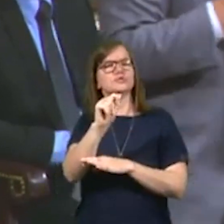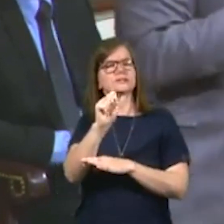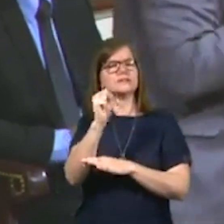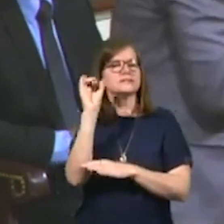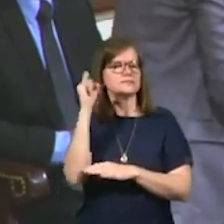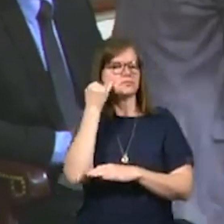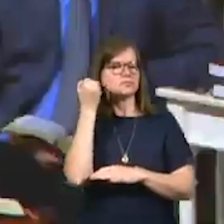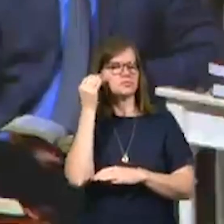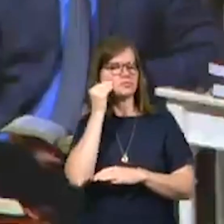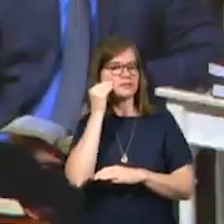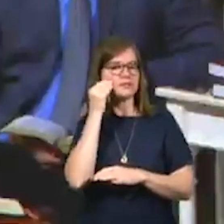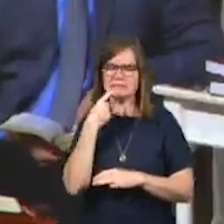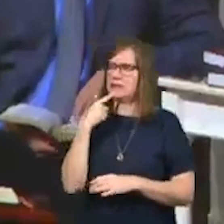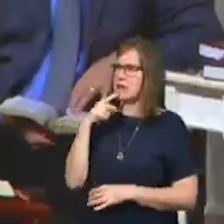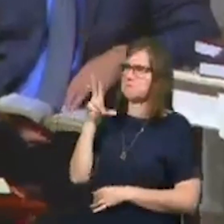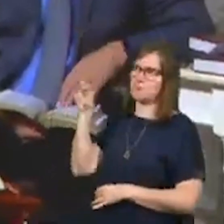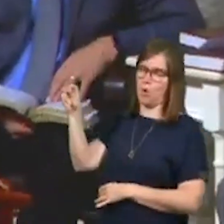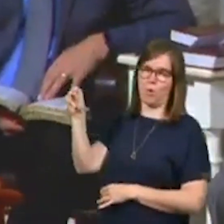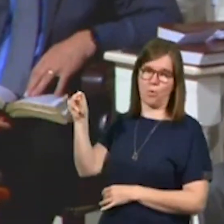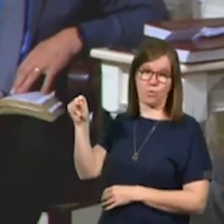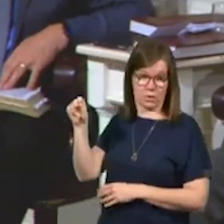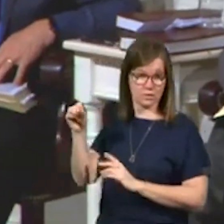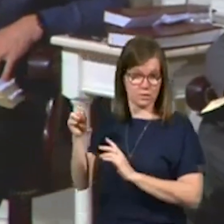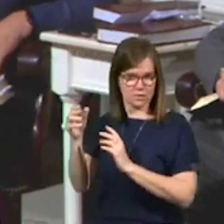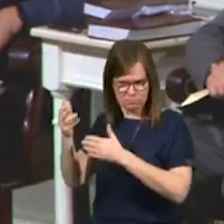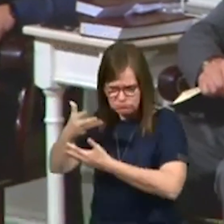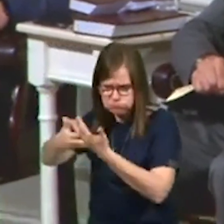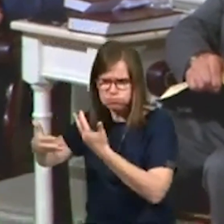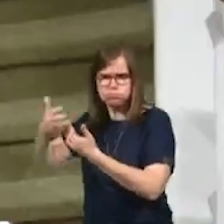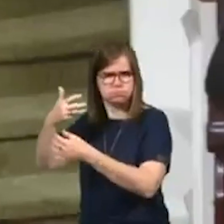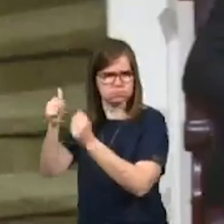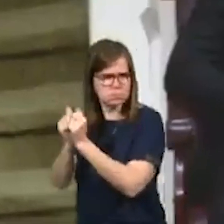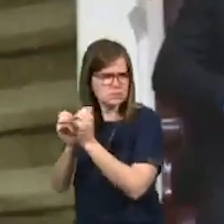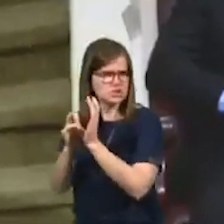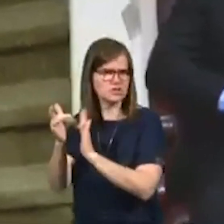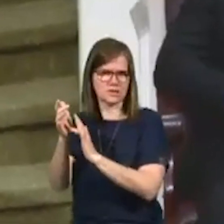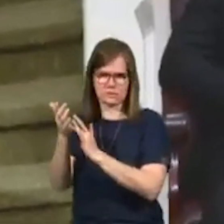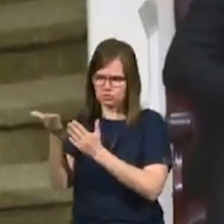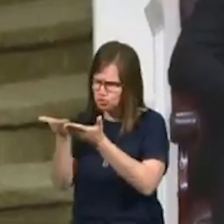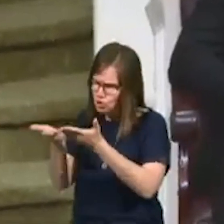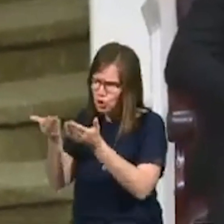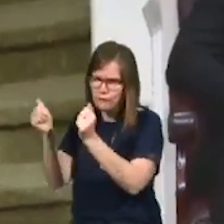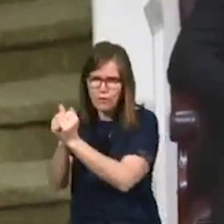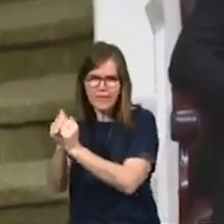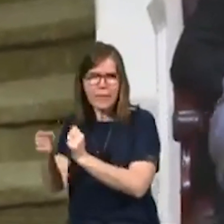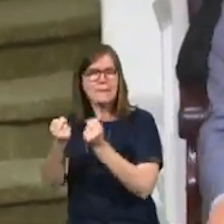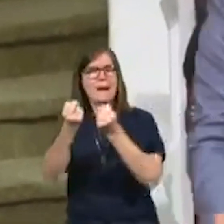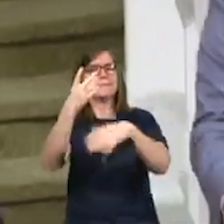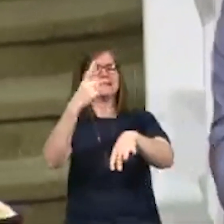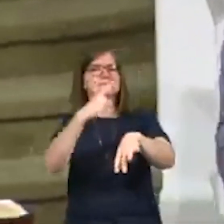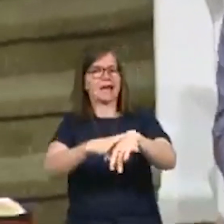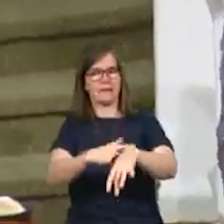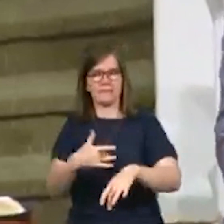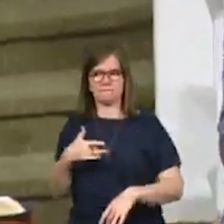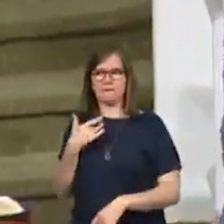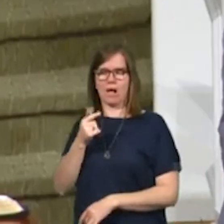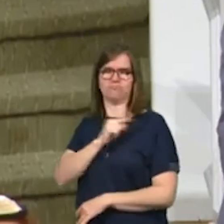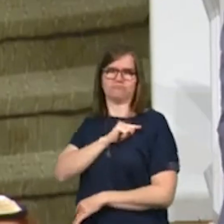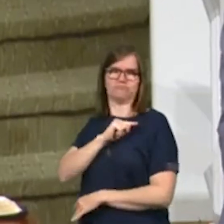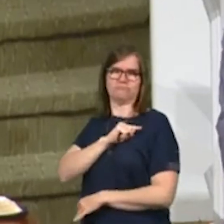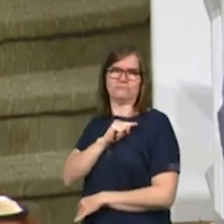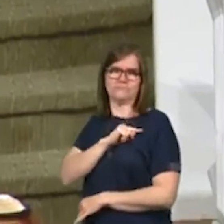As he walked with Christ and served with him, I wonder how many times, boy, he felt that conviction.